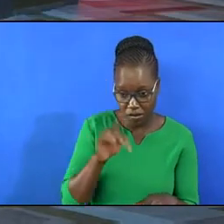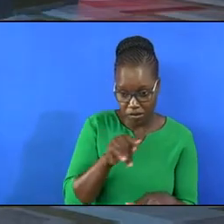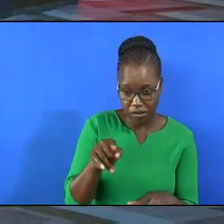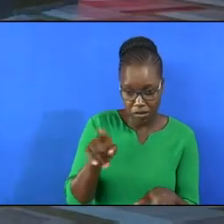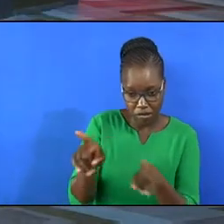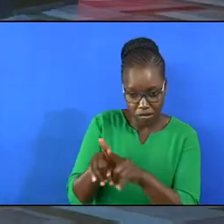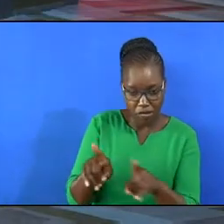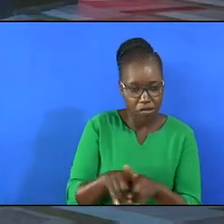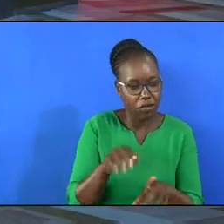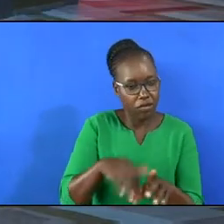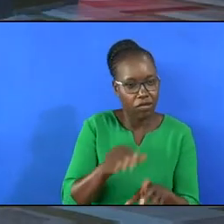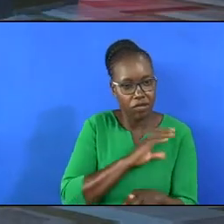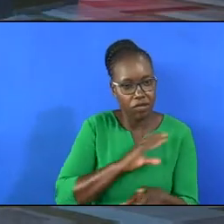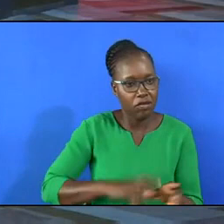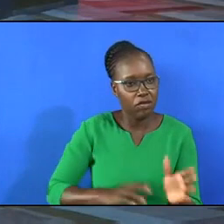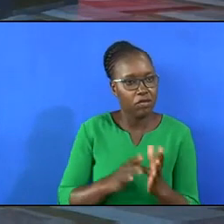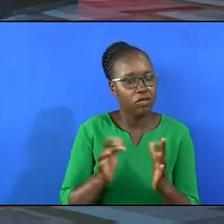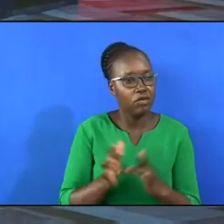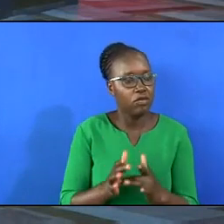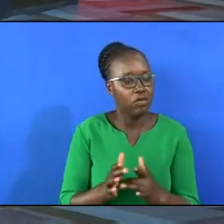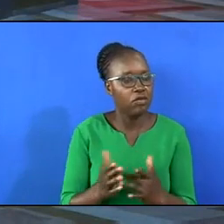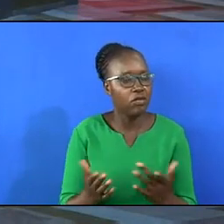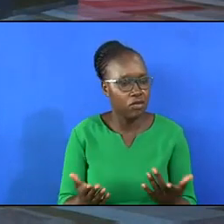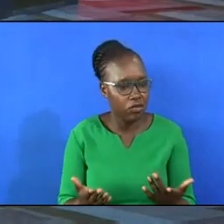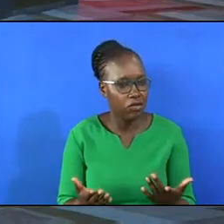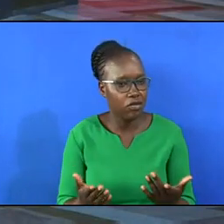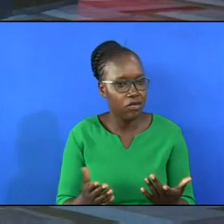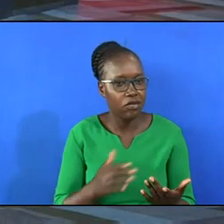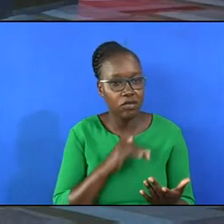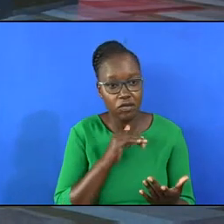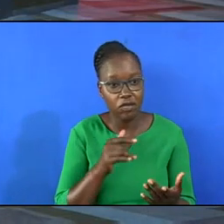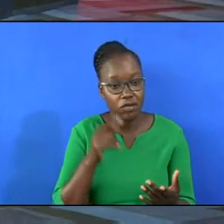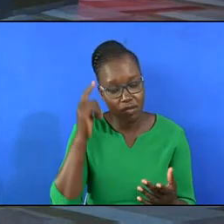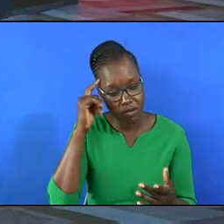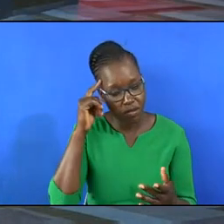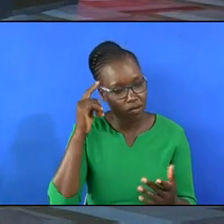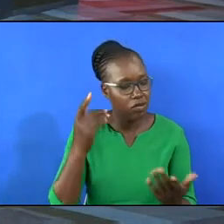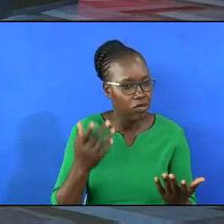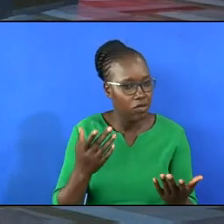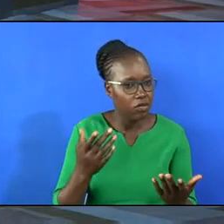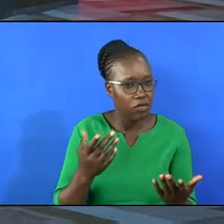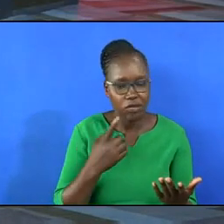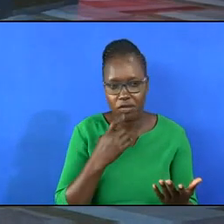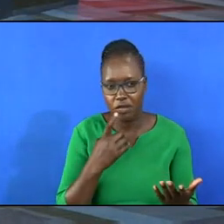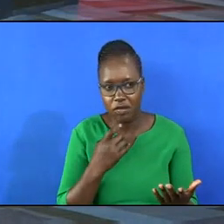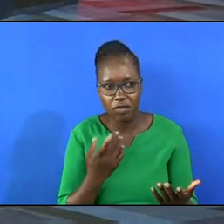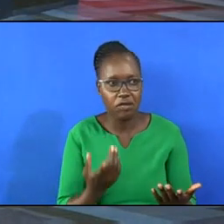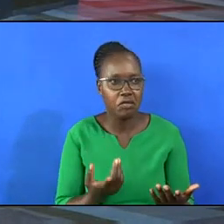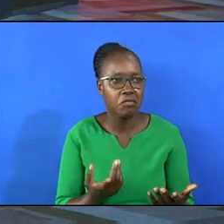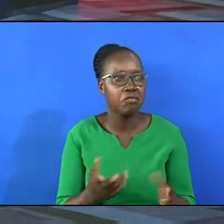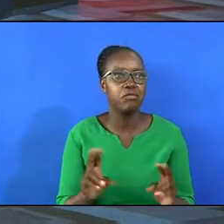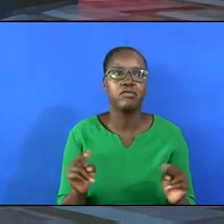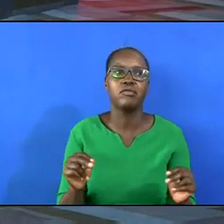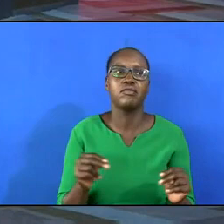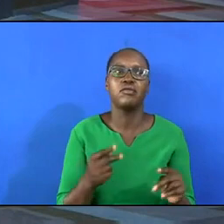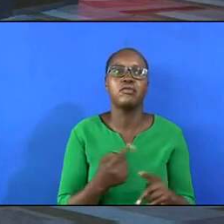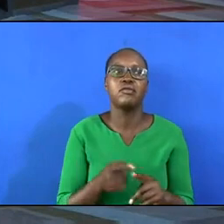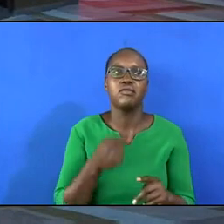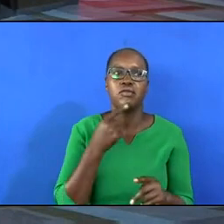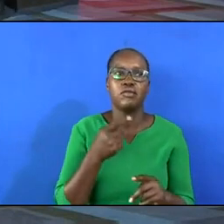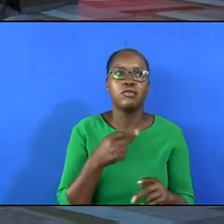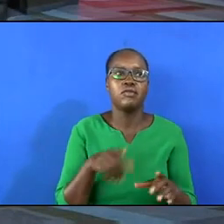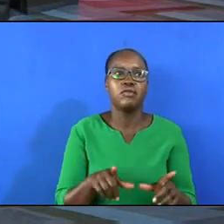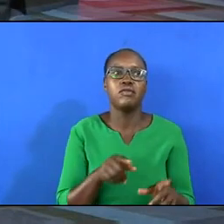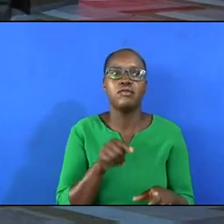was also in Christ Jesus. Or not mind in the sense of the white membrane. No. He's saying let